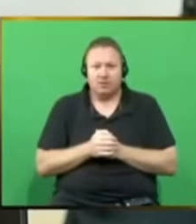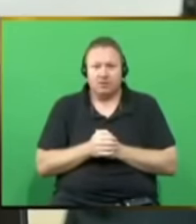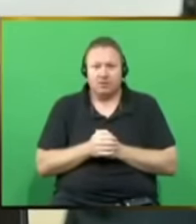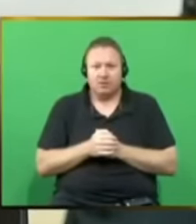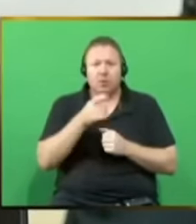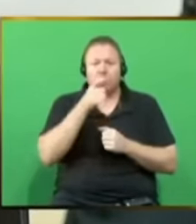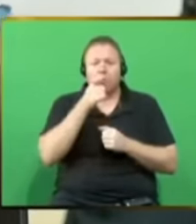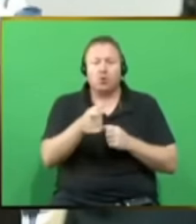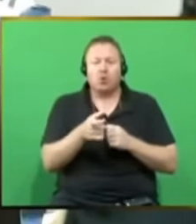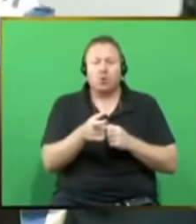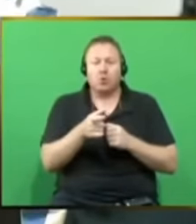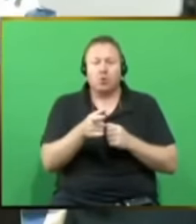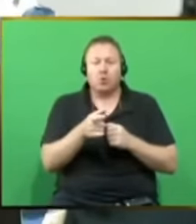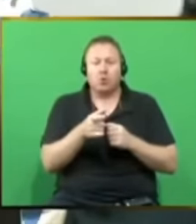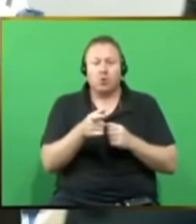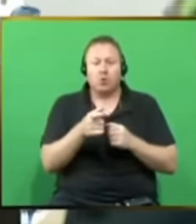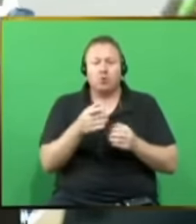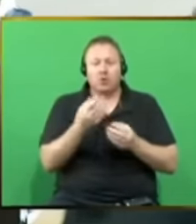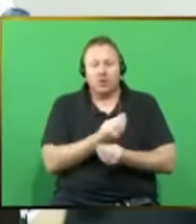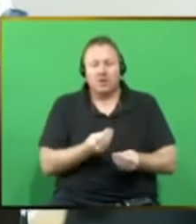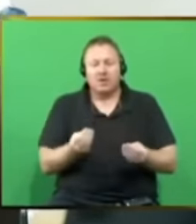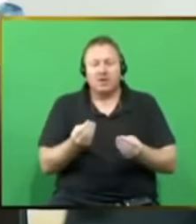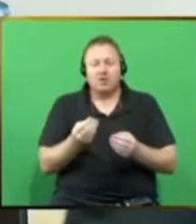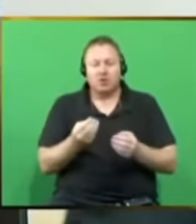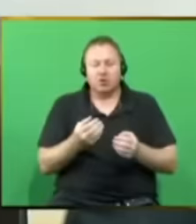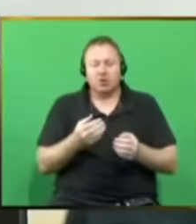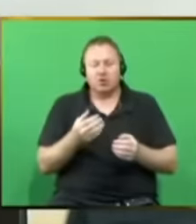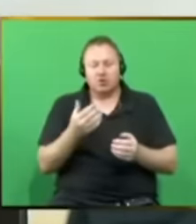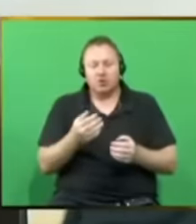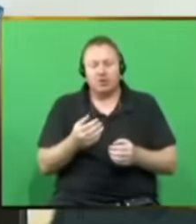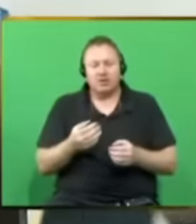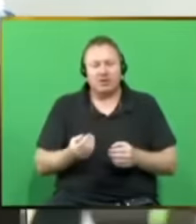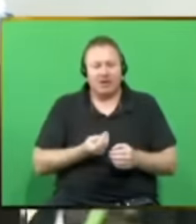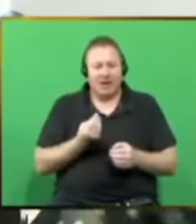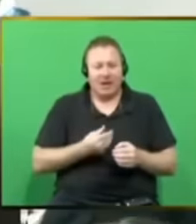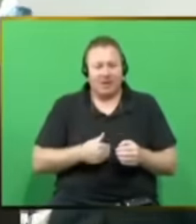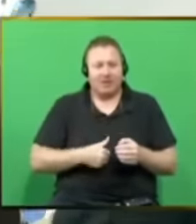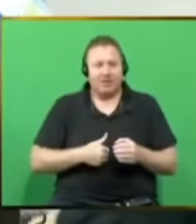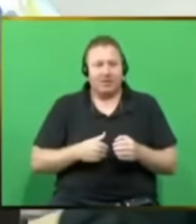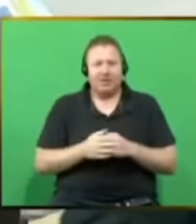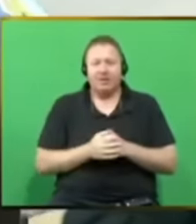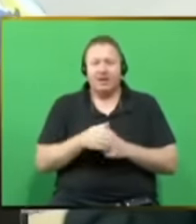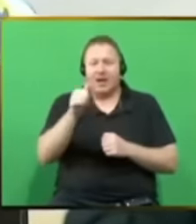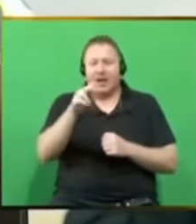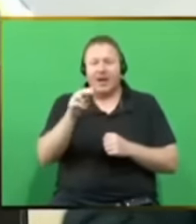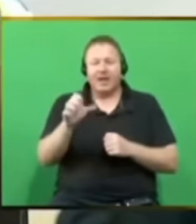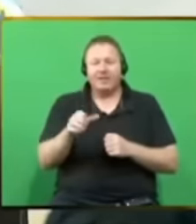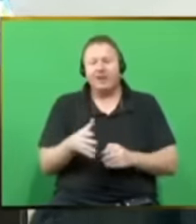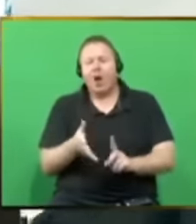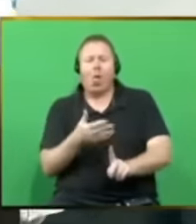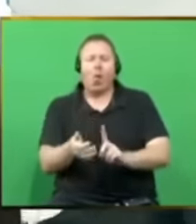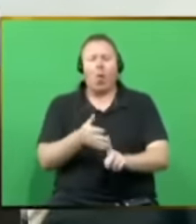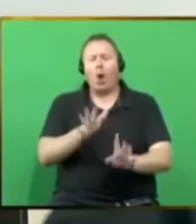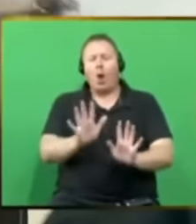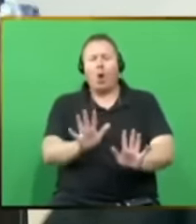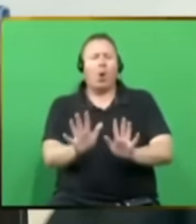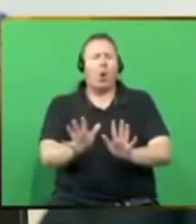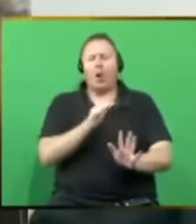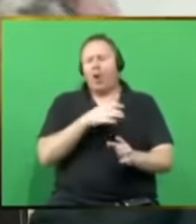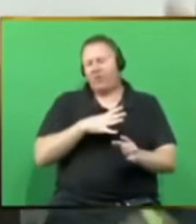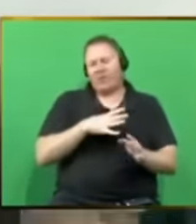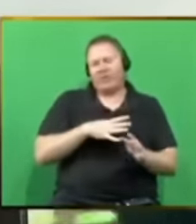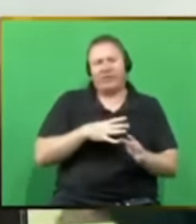And to add insults to injury, our people are gaslit by the ANC government when they hold you to account.